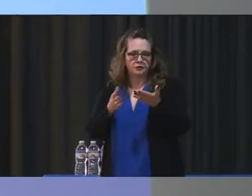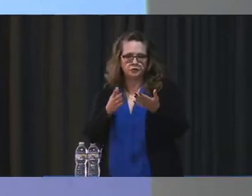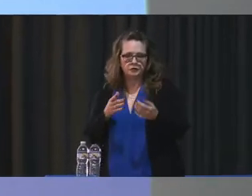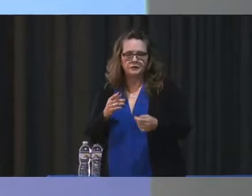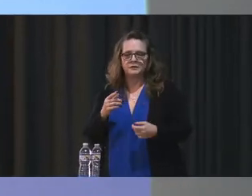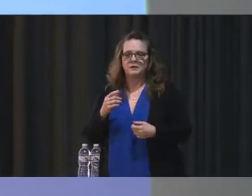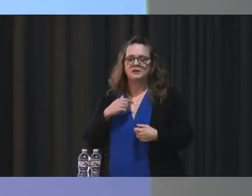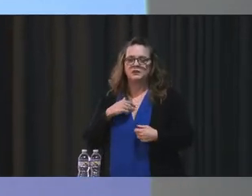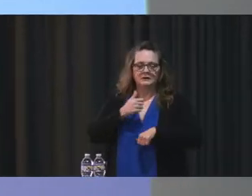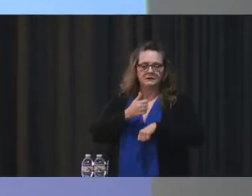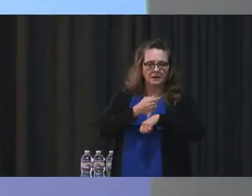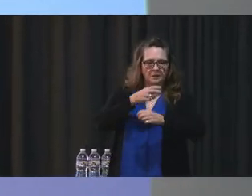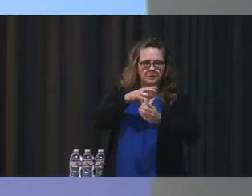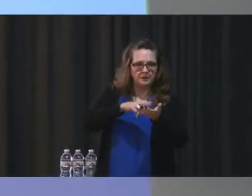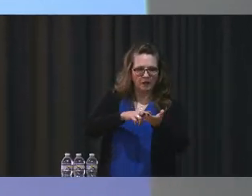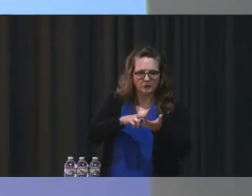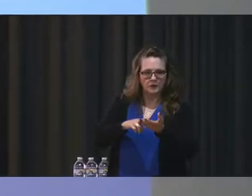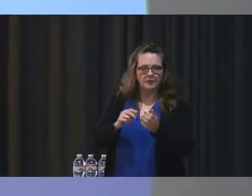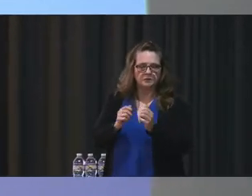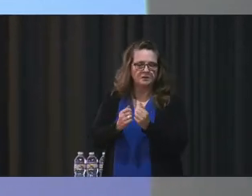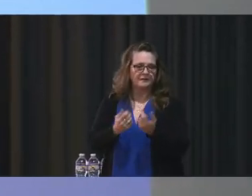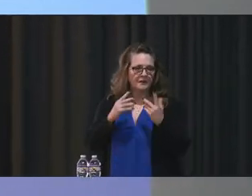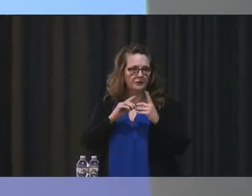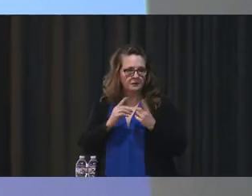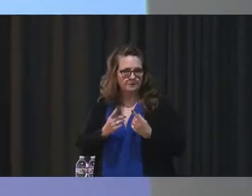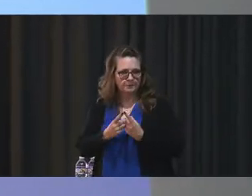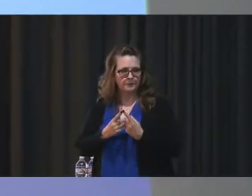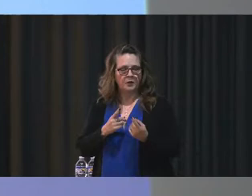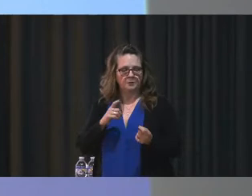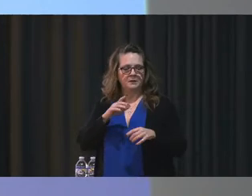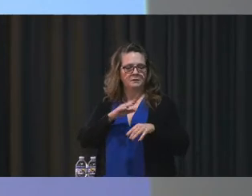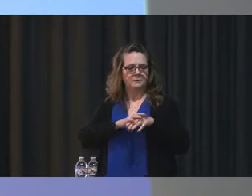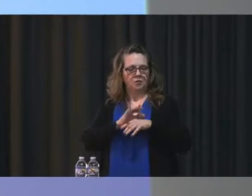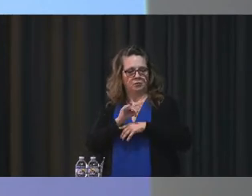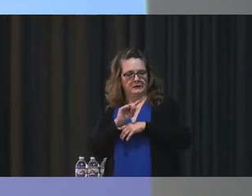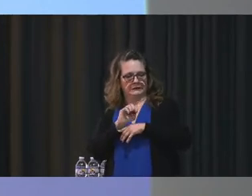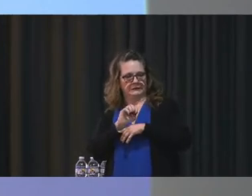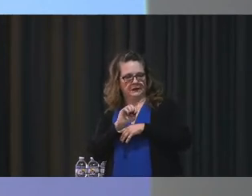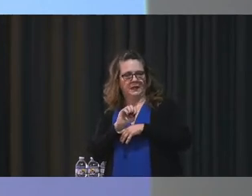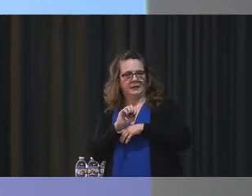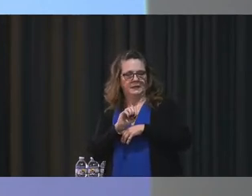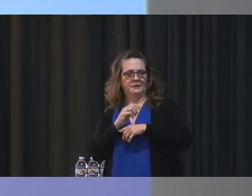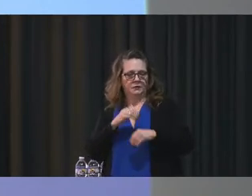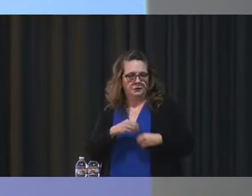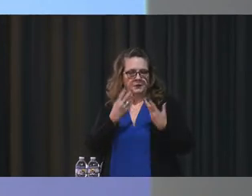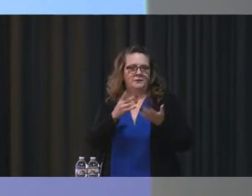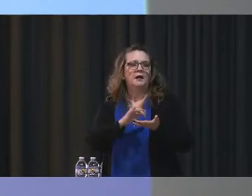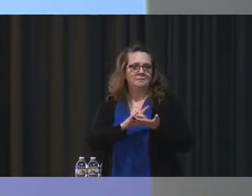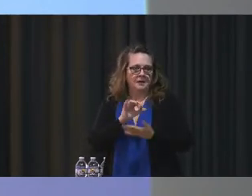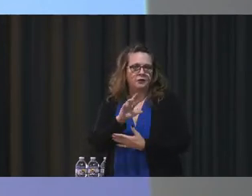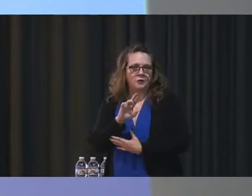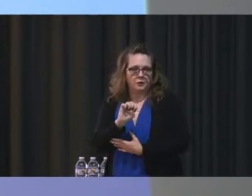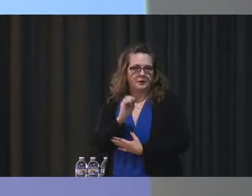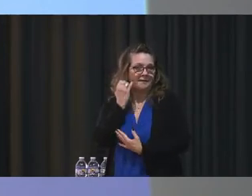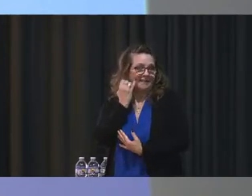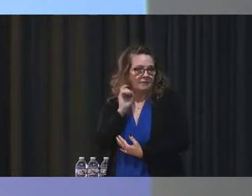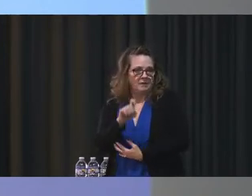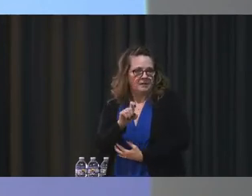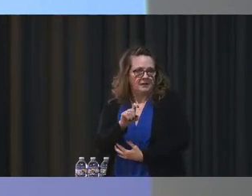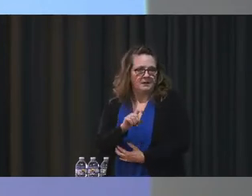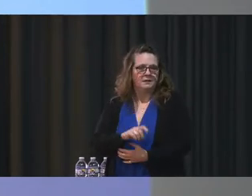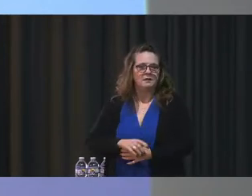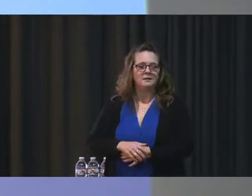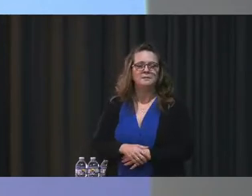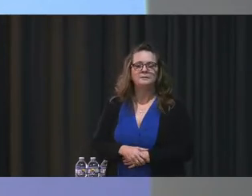specifically with the fire department to have them on site to provide medical care if needed at